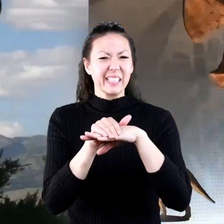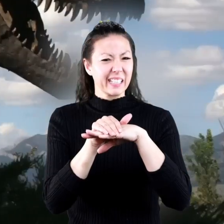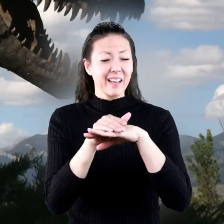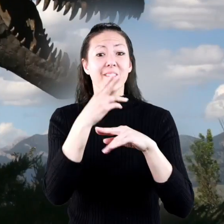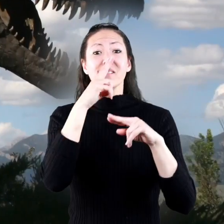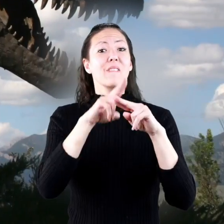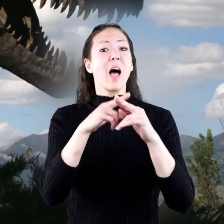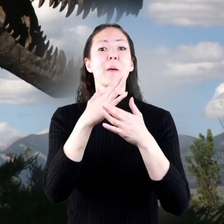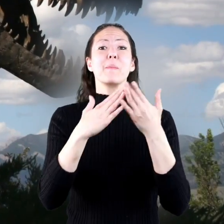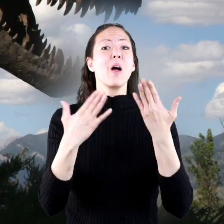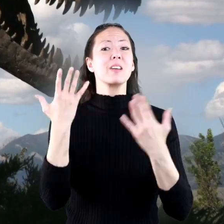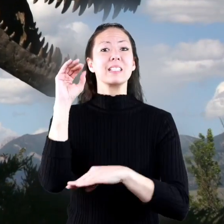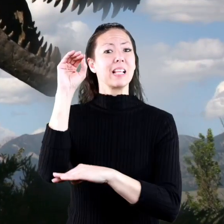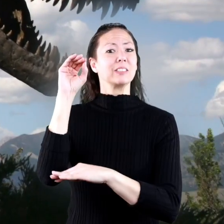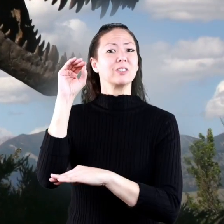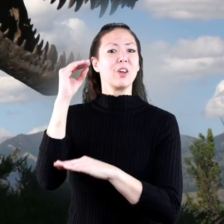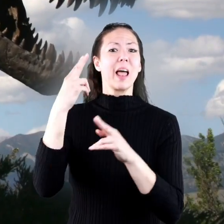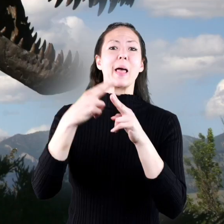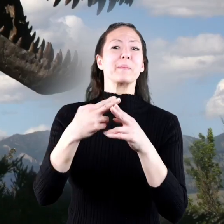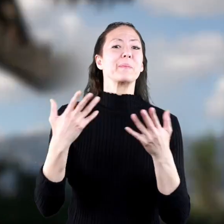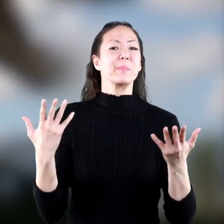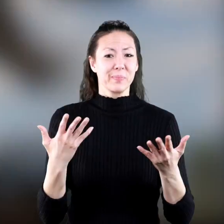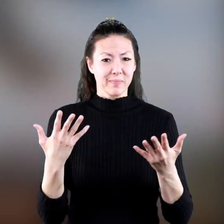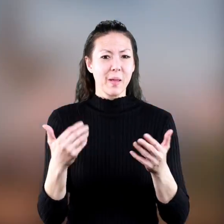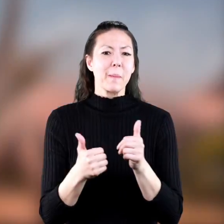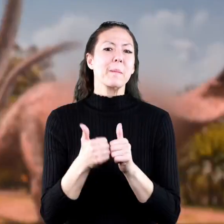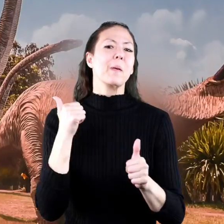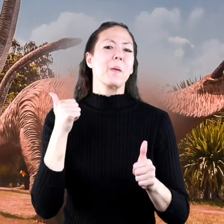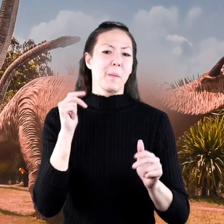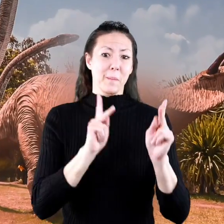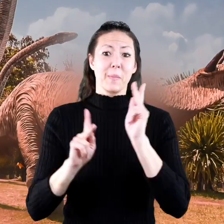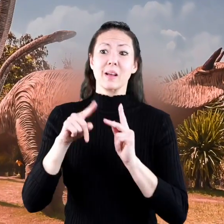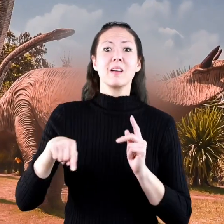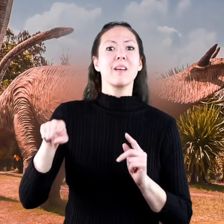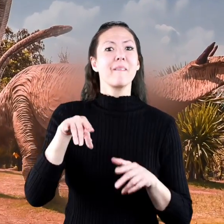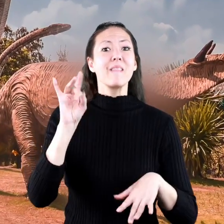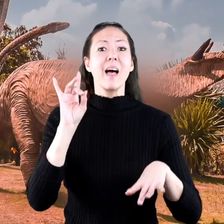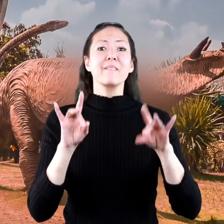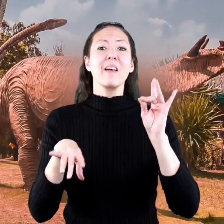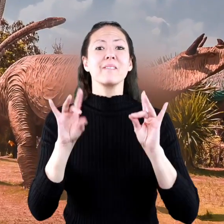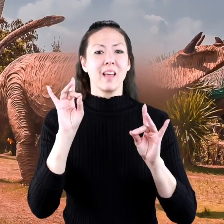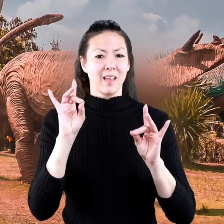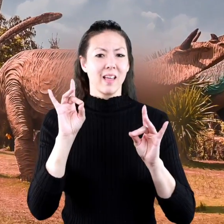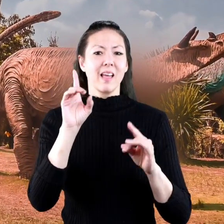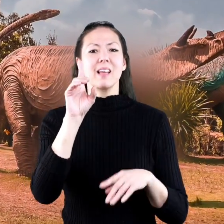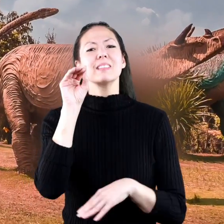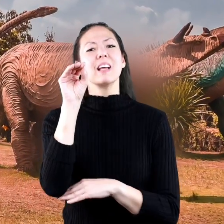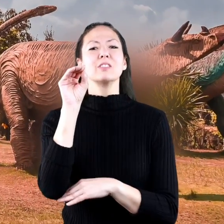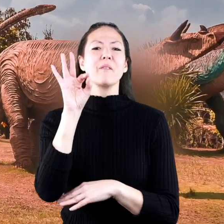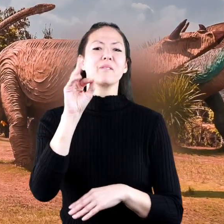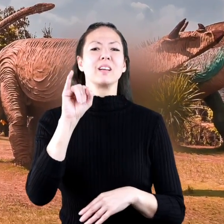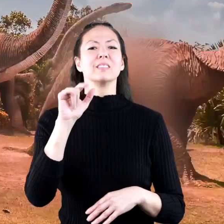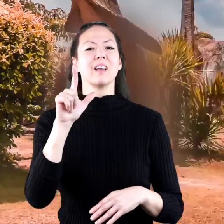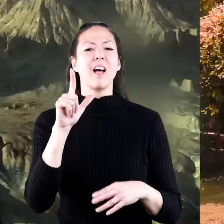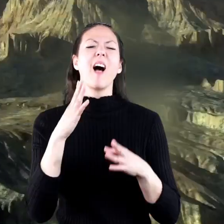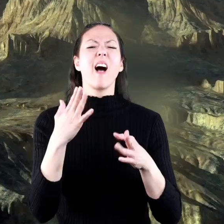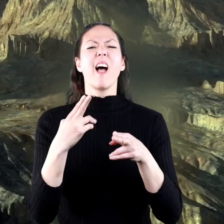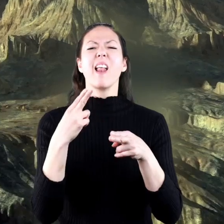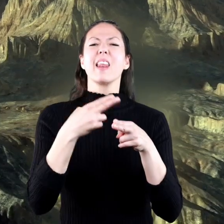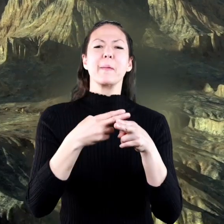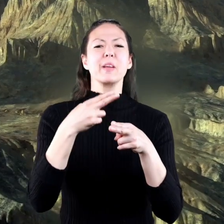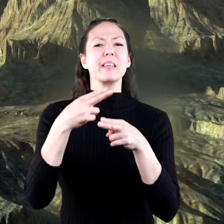skin the fun part is naming the dinosaur most of the time the person who discovered the dino fossil